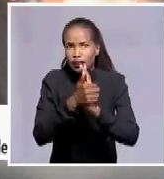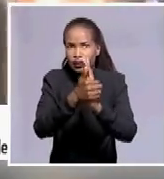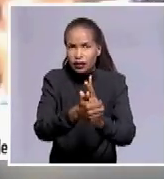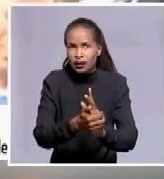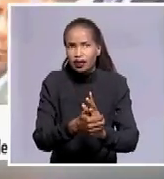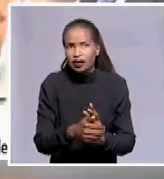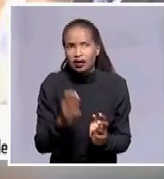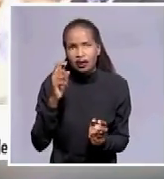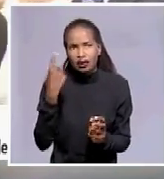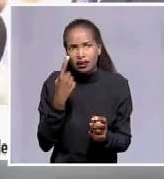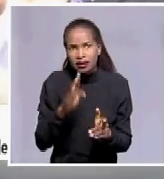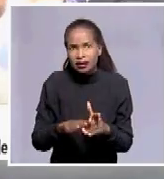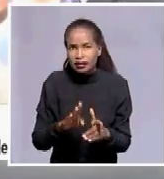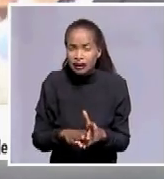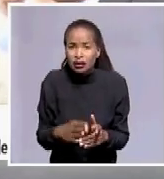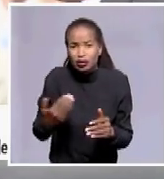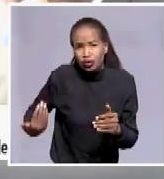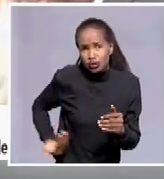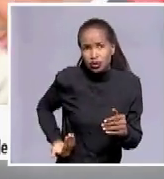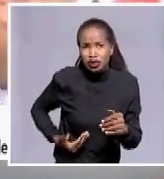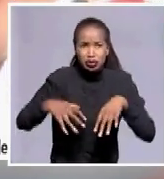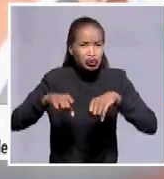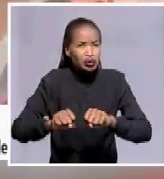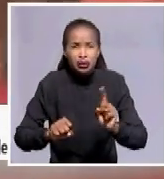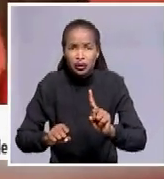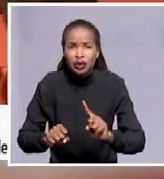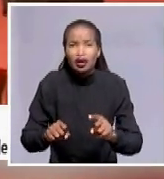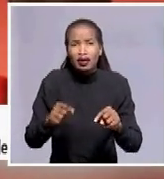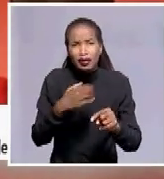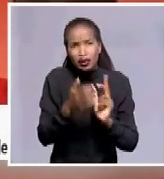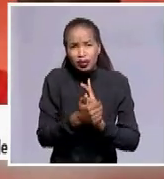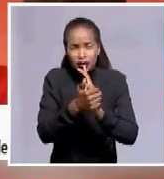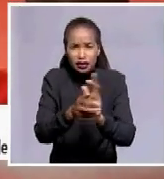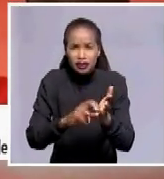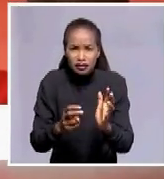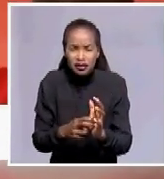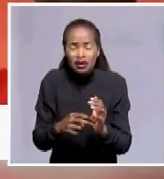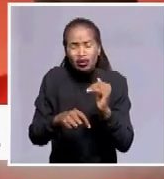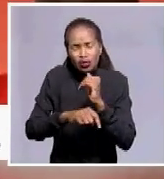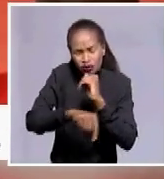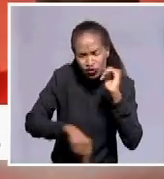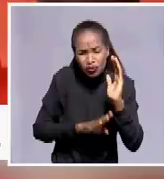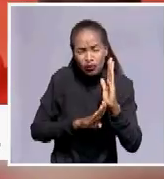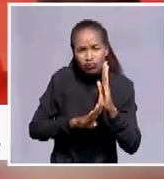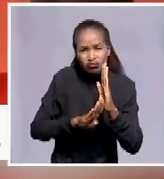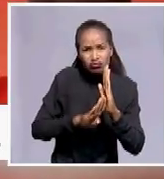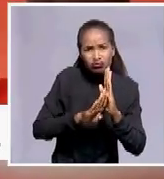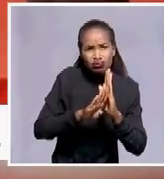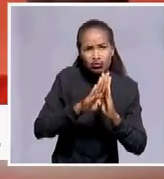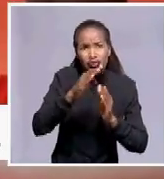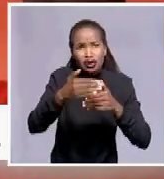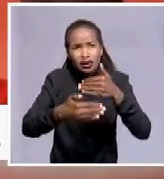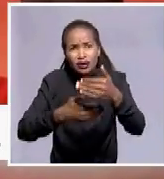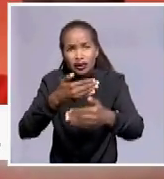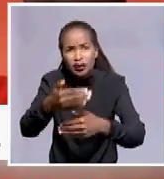about acquiring the position, but it's also about making sure that you create a room for improvement for a system that can be able